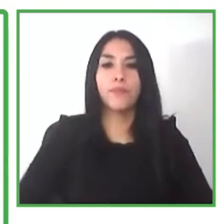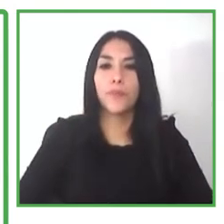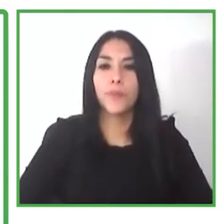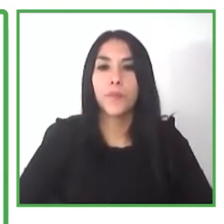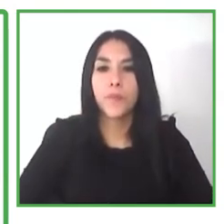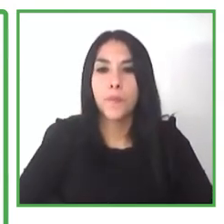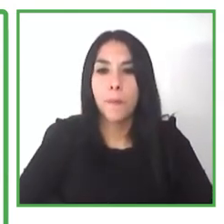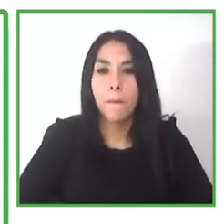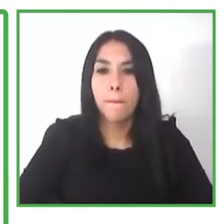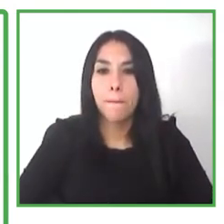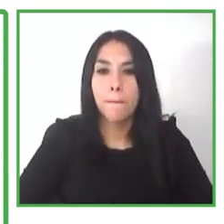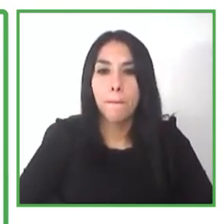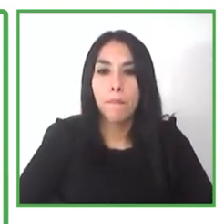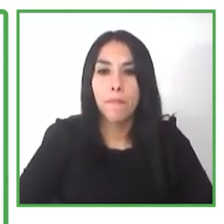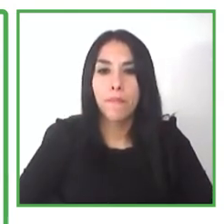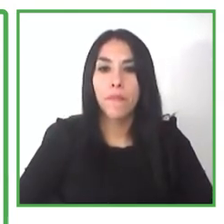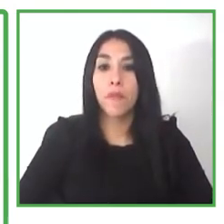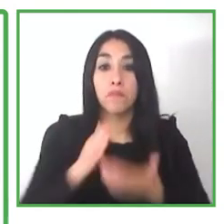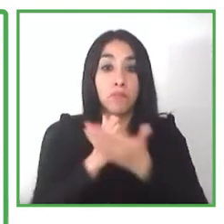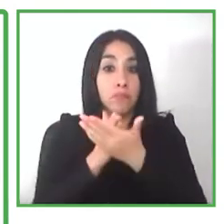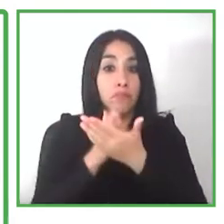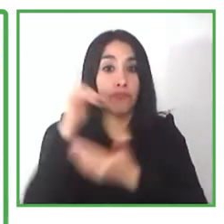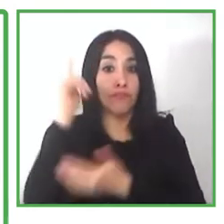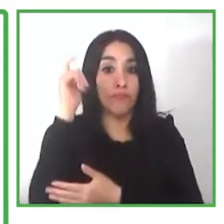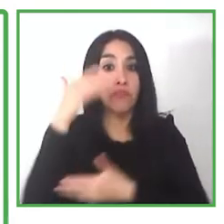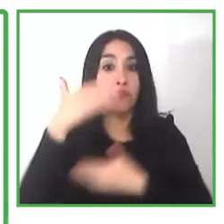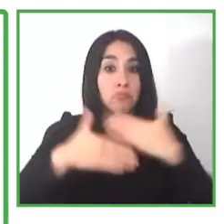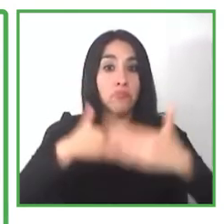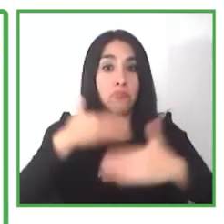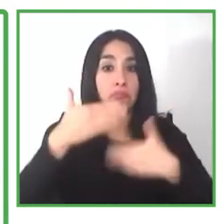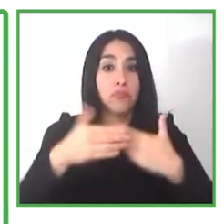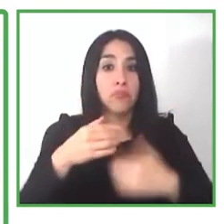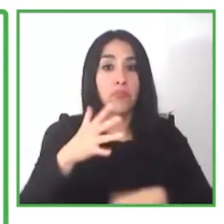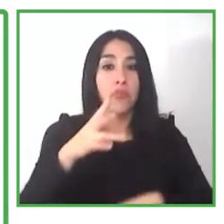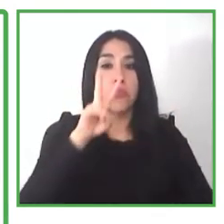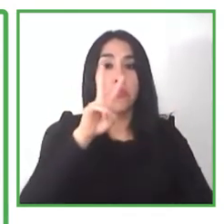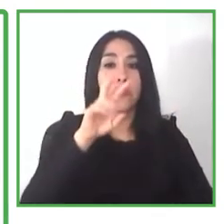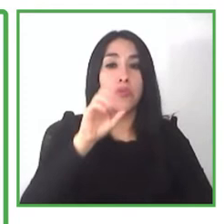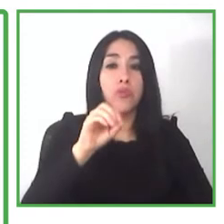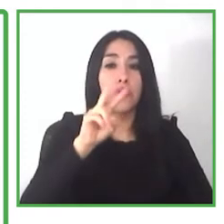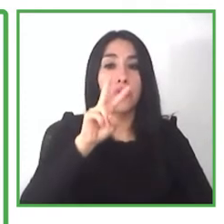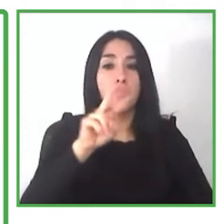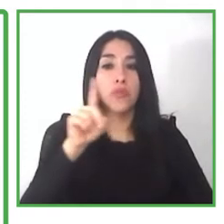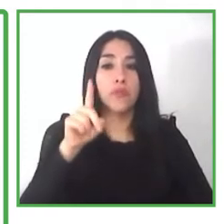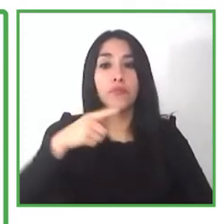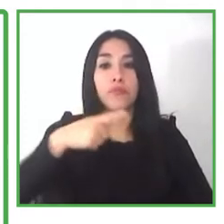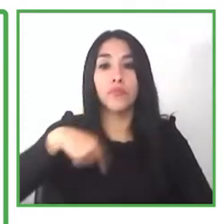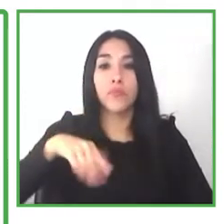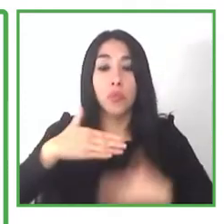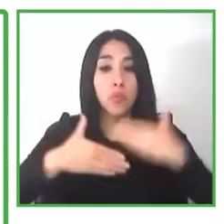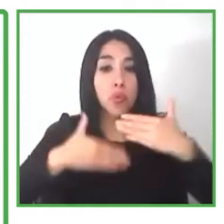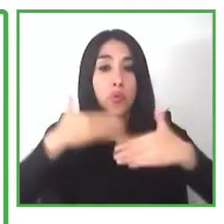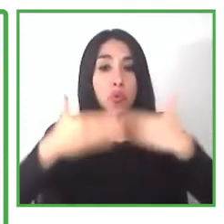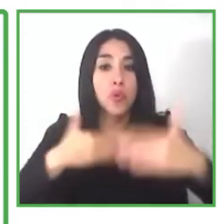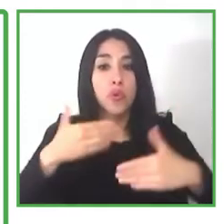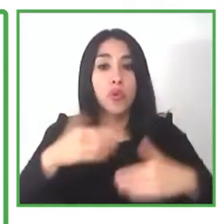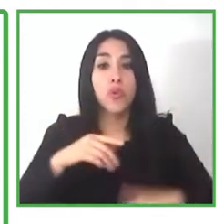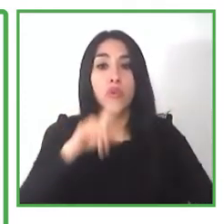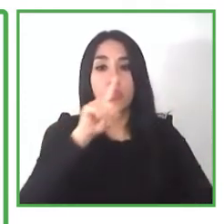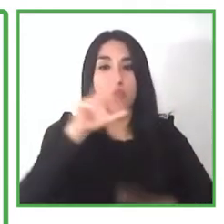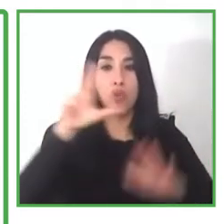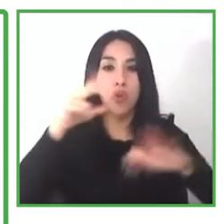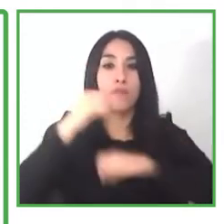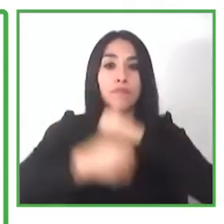so we have been working 18 years specifically with your youth and adults with